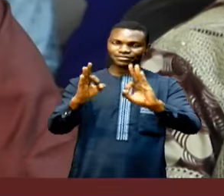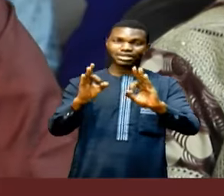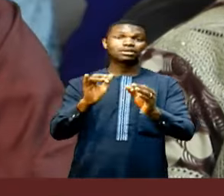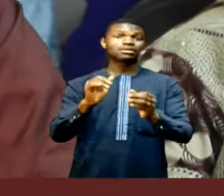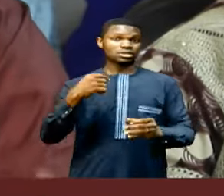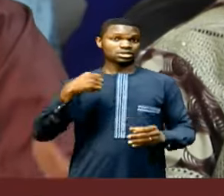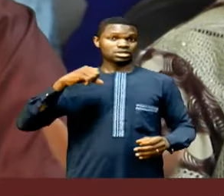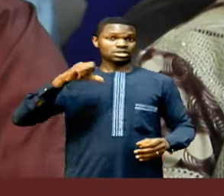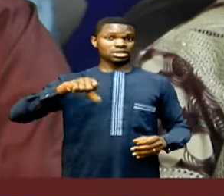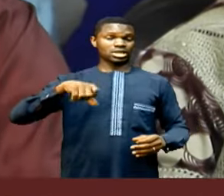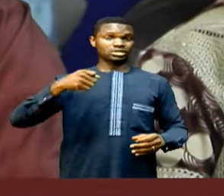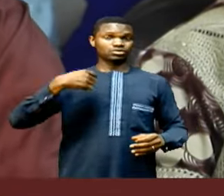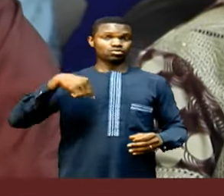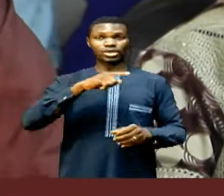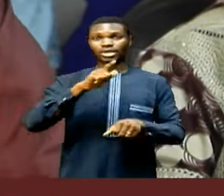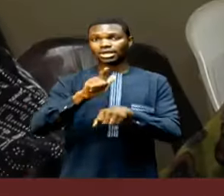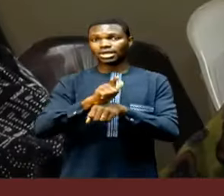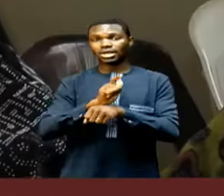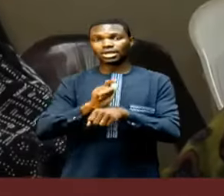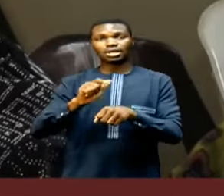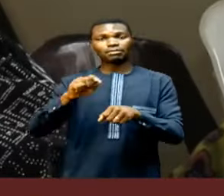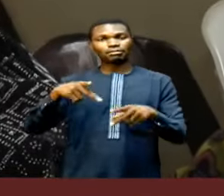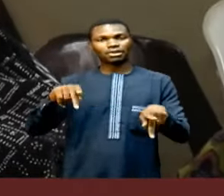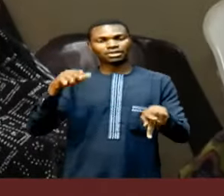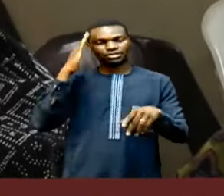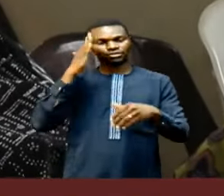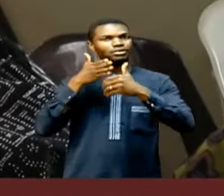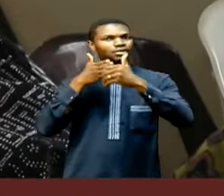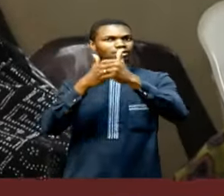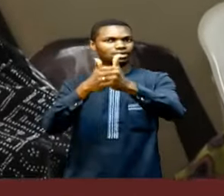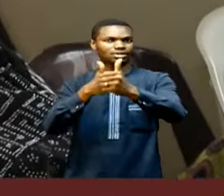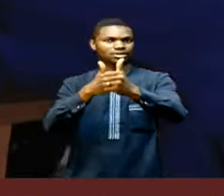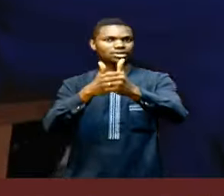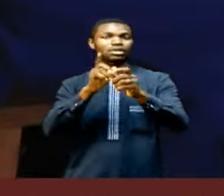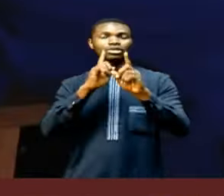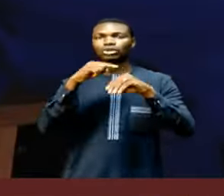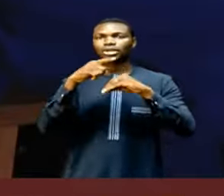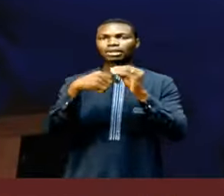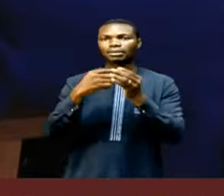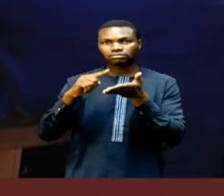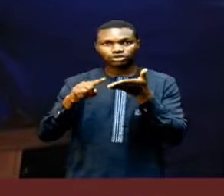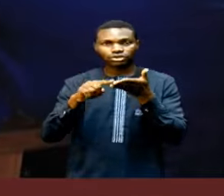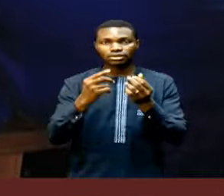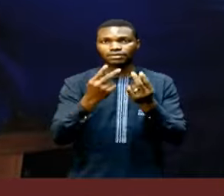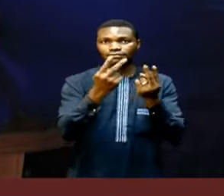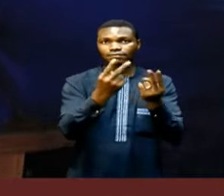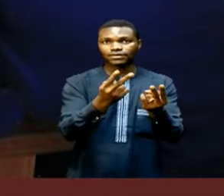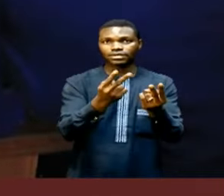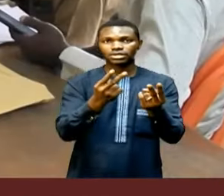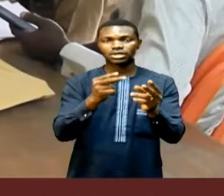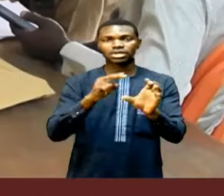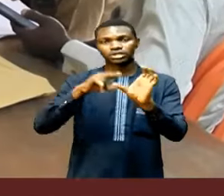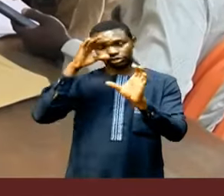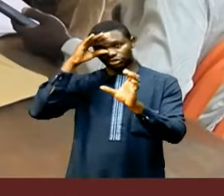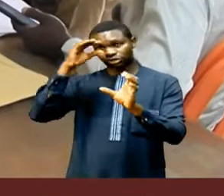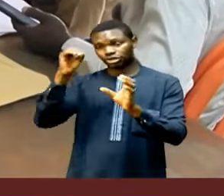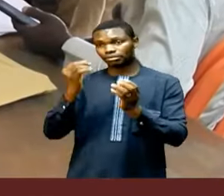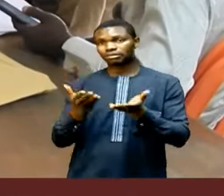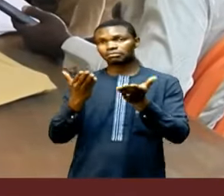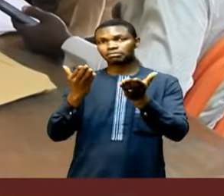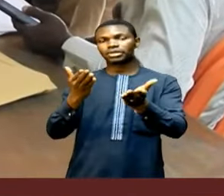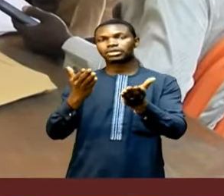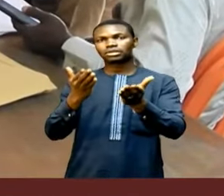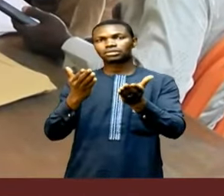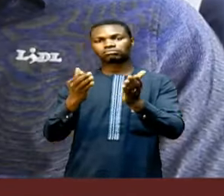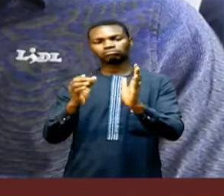political education across... Addressing the neck of issues, on our verification visit, the Chairman presented the party's scorecard